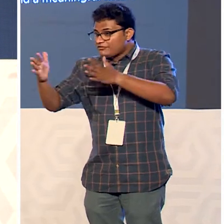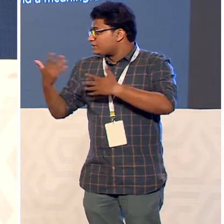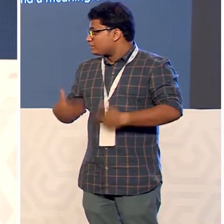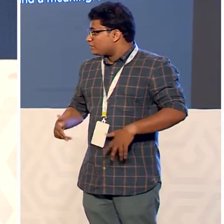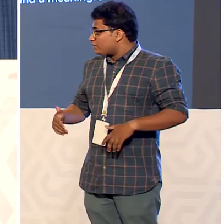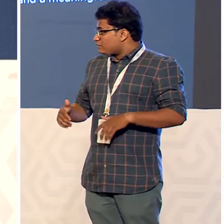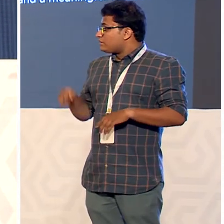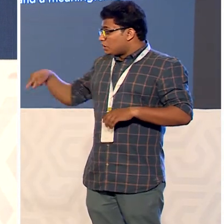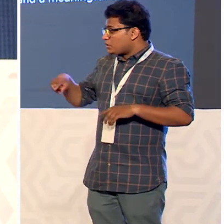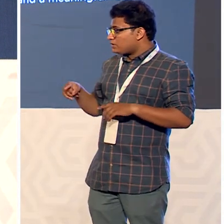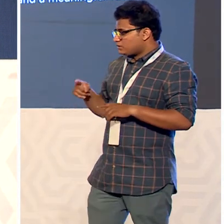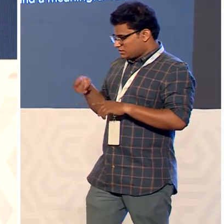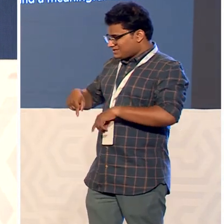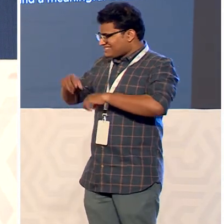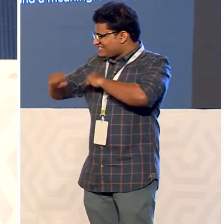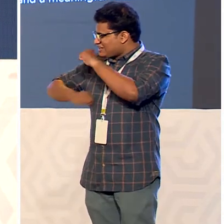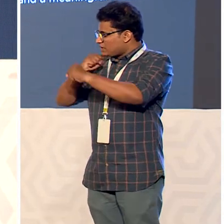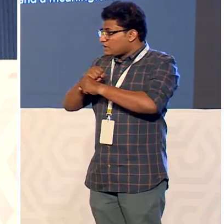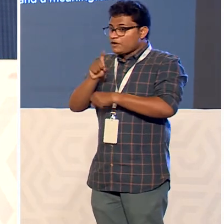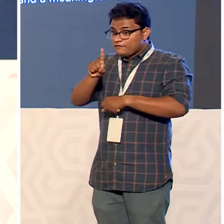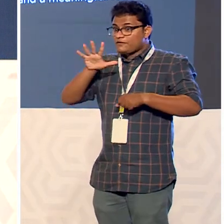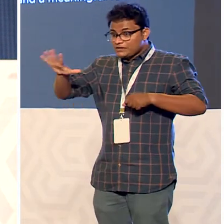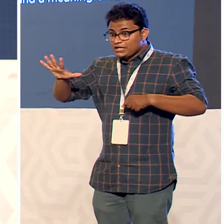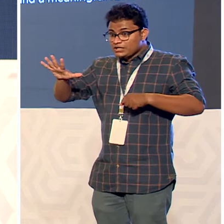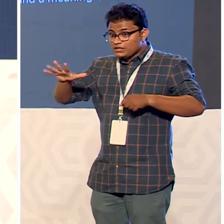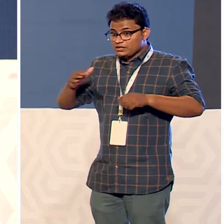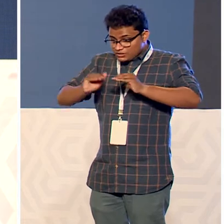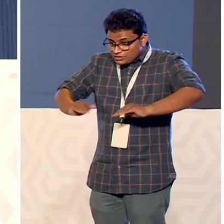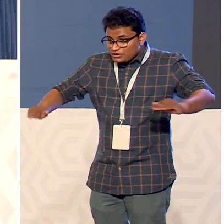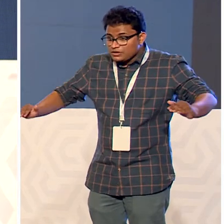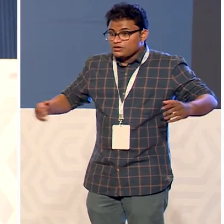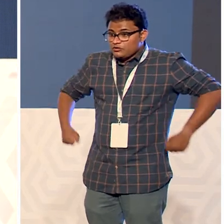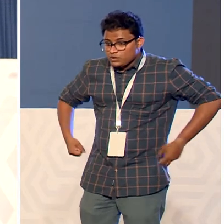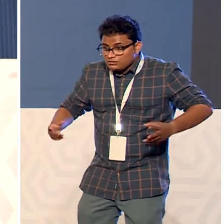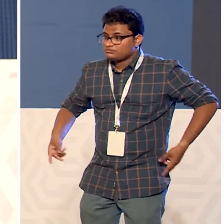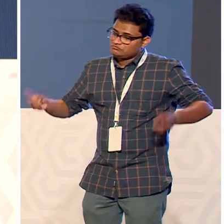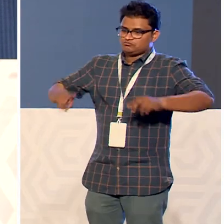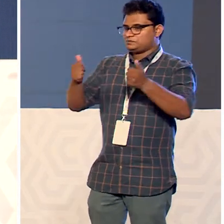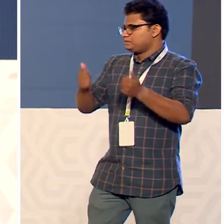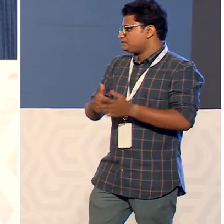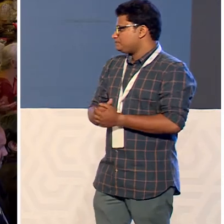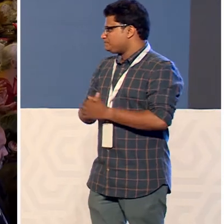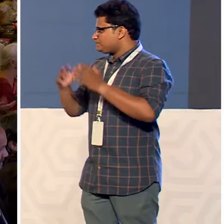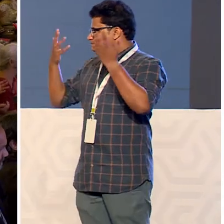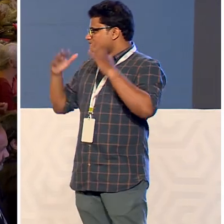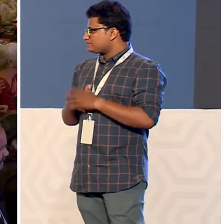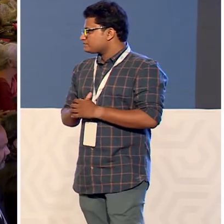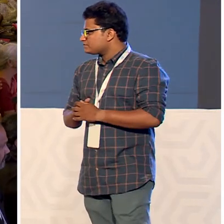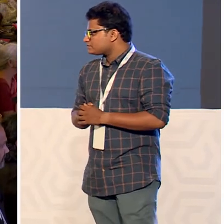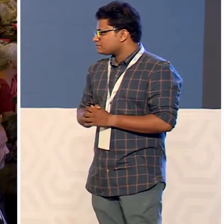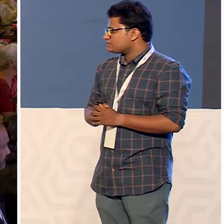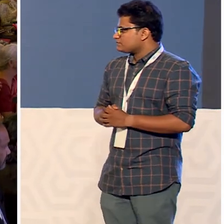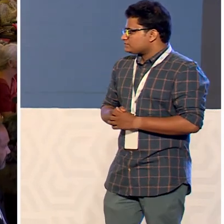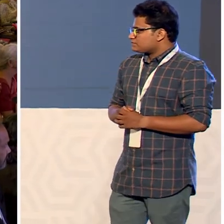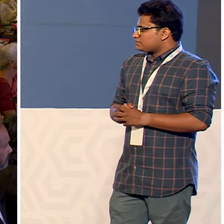classrooms this year 15 children on wheelchair have come back to school yeah and we have uh